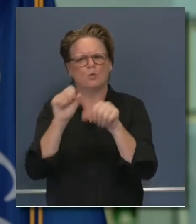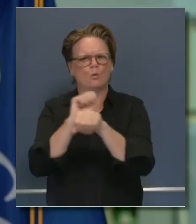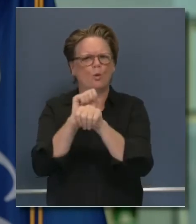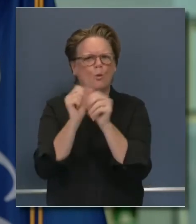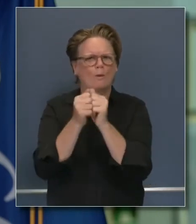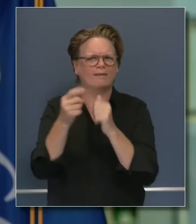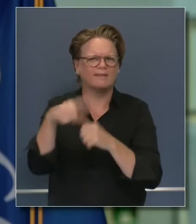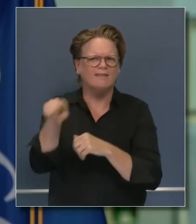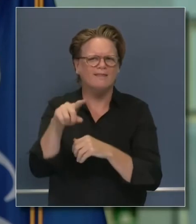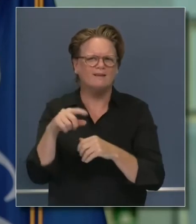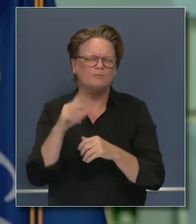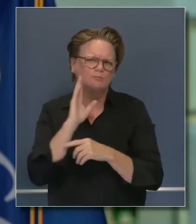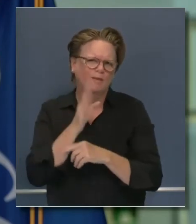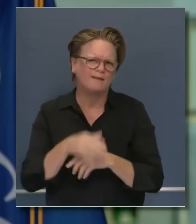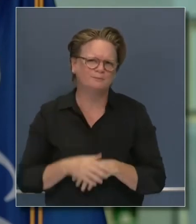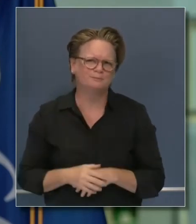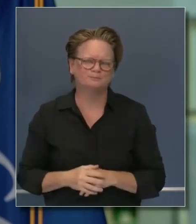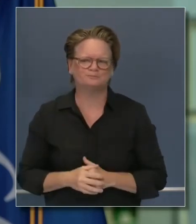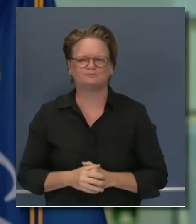Sophia Bollag, SACB.